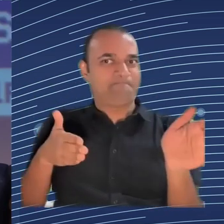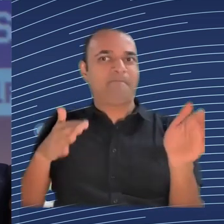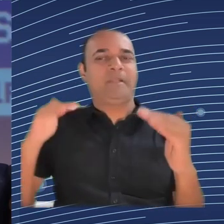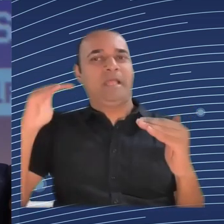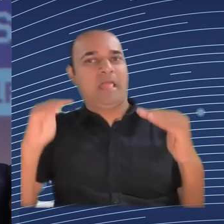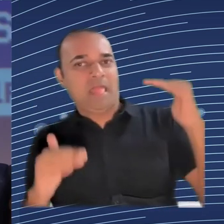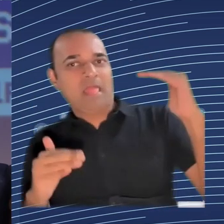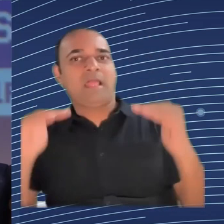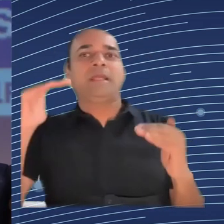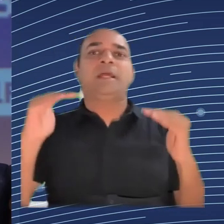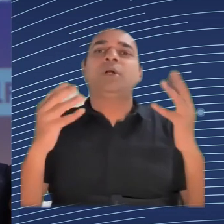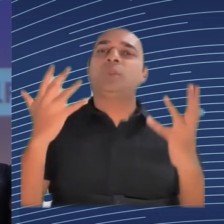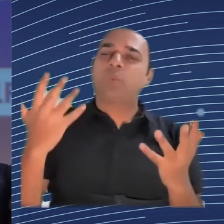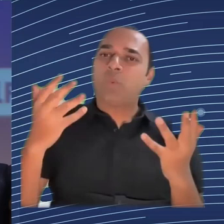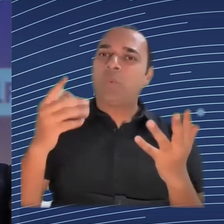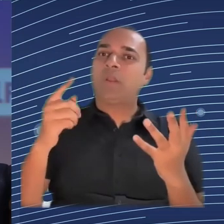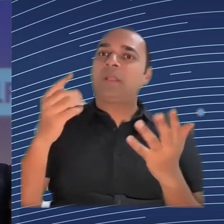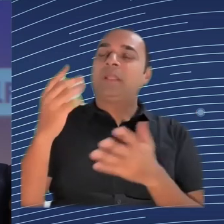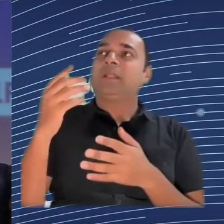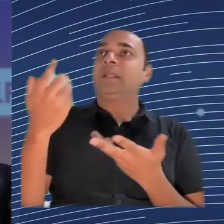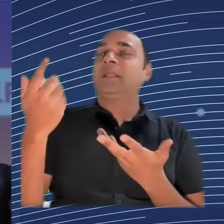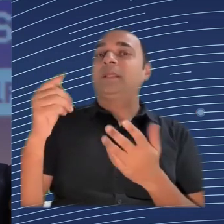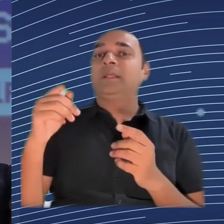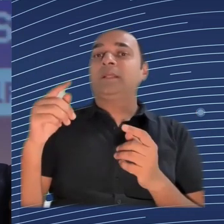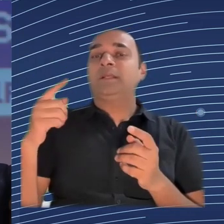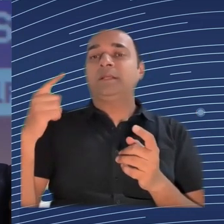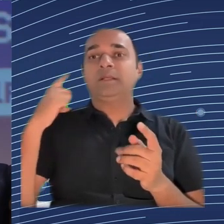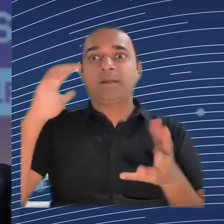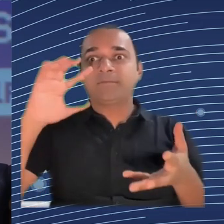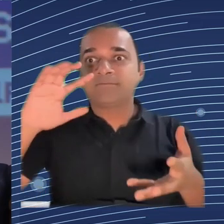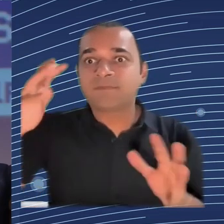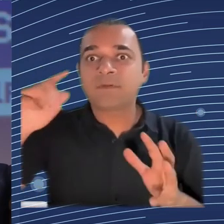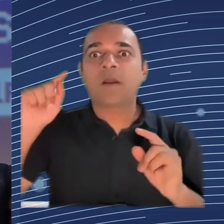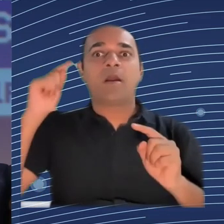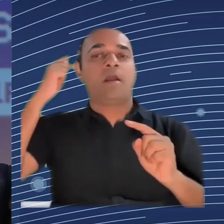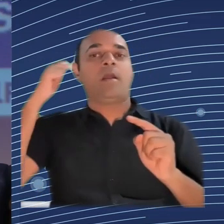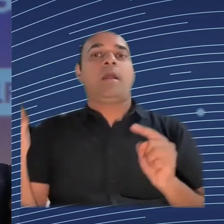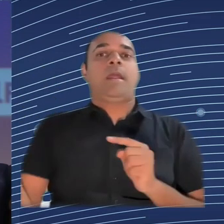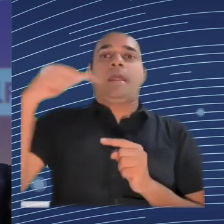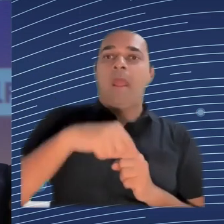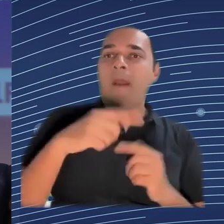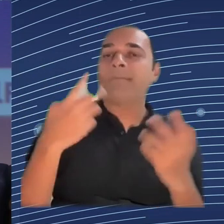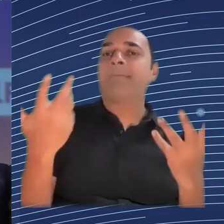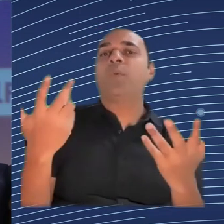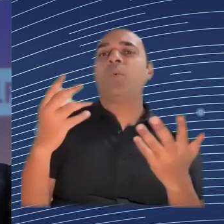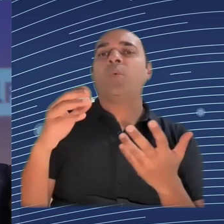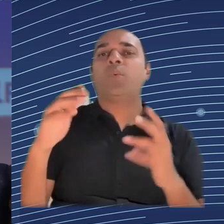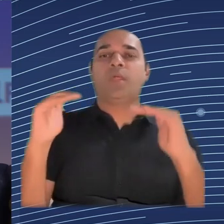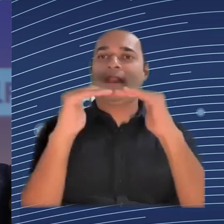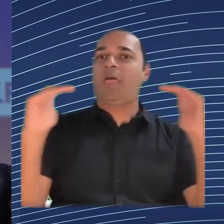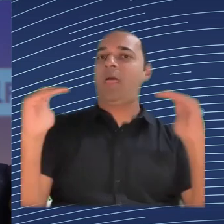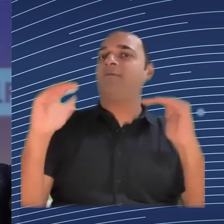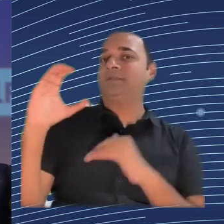model, because it does, because it does influence them. And so their first goal is to articulate how exactly that happens.